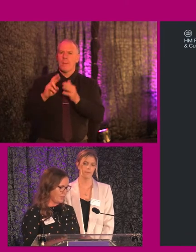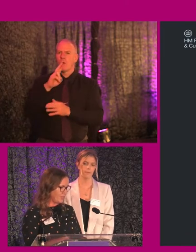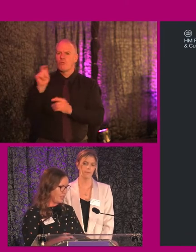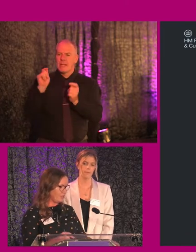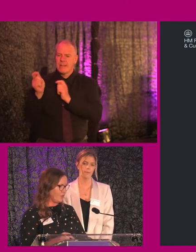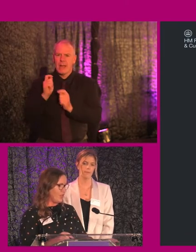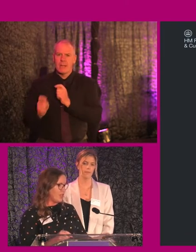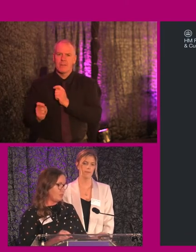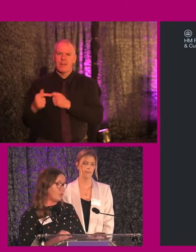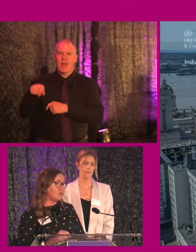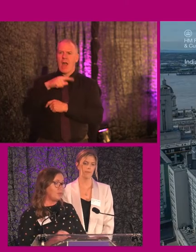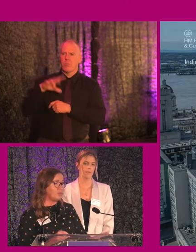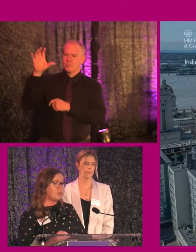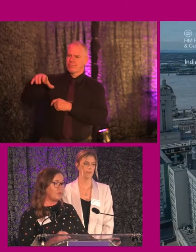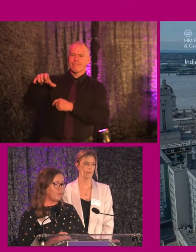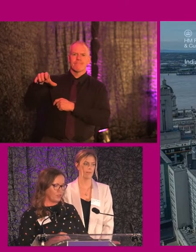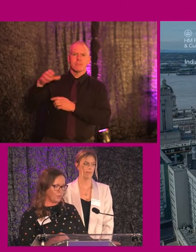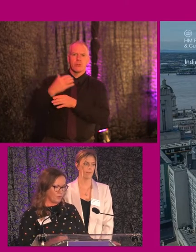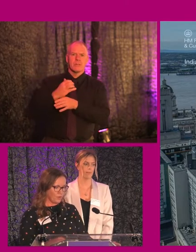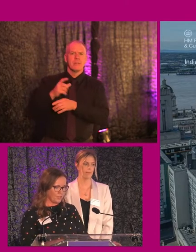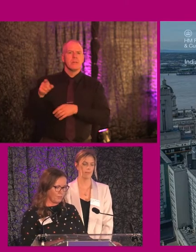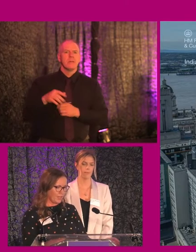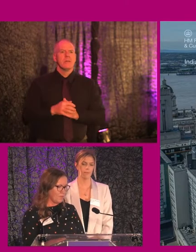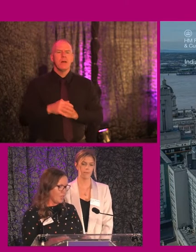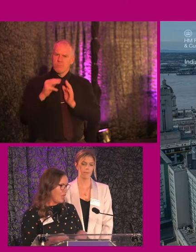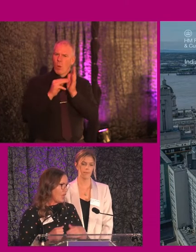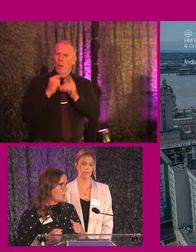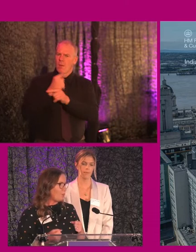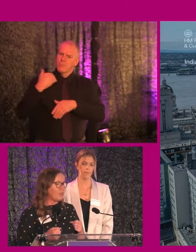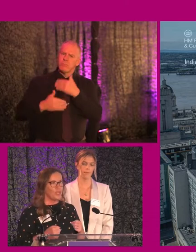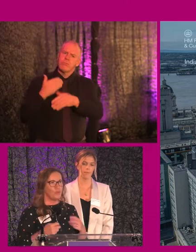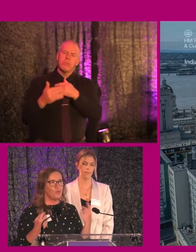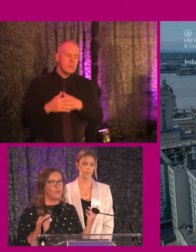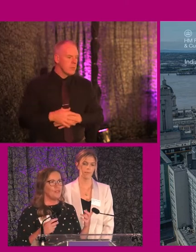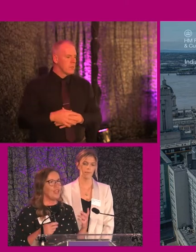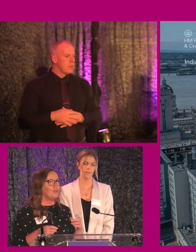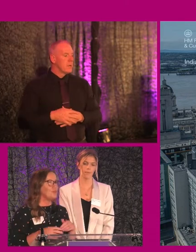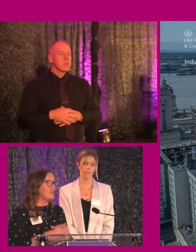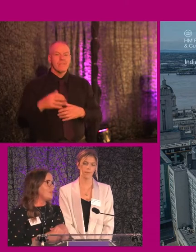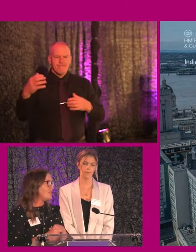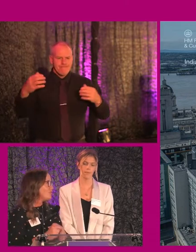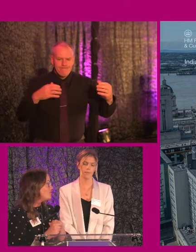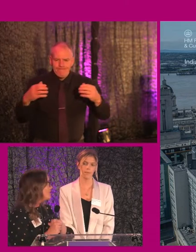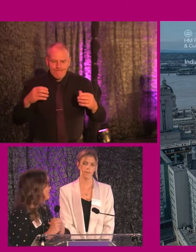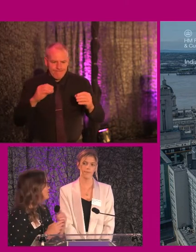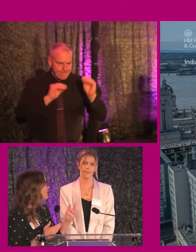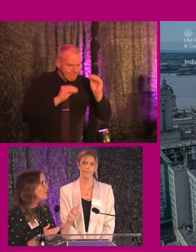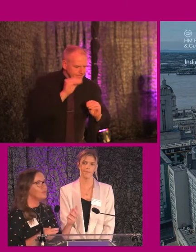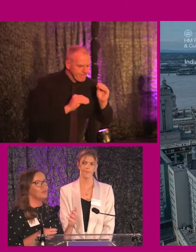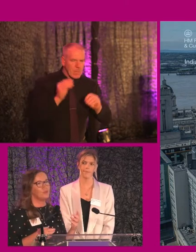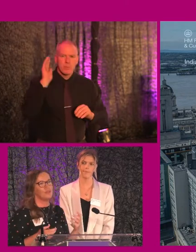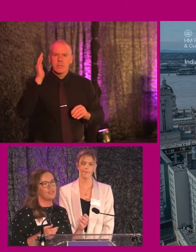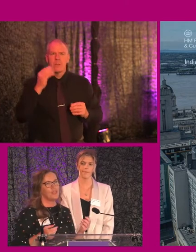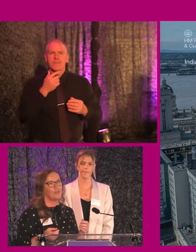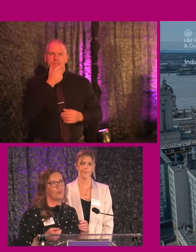estate. So it's been a programme that's been ongoing for quite some time. So when we're pulling together this presentation, were trying to think,